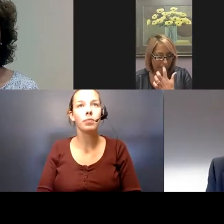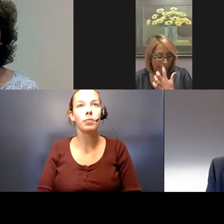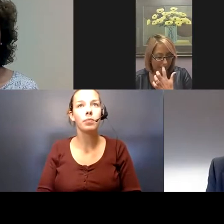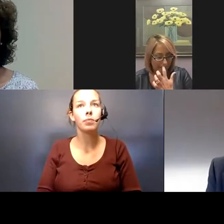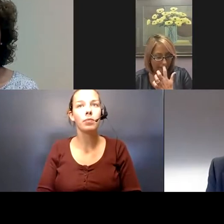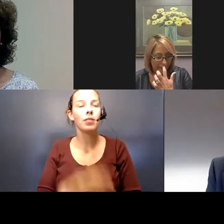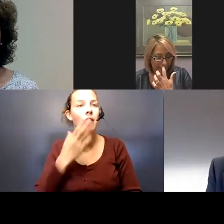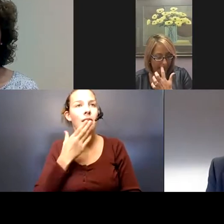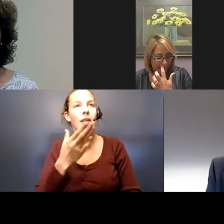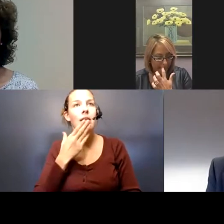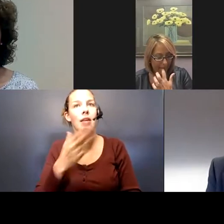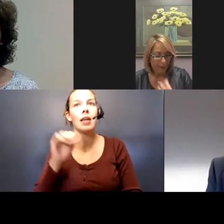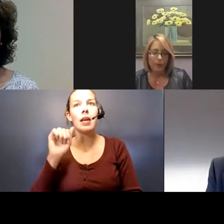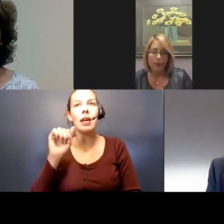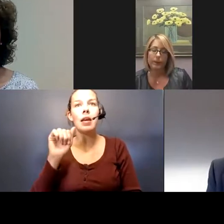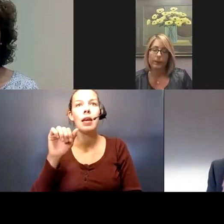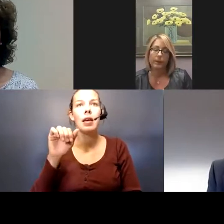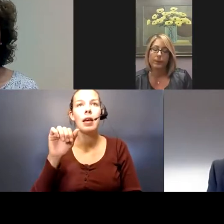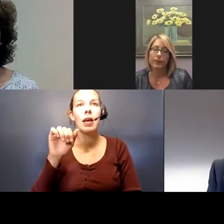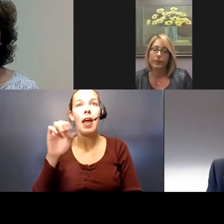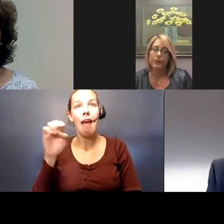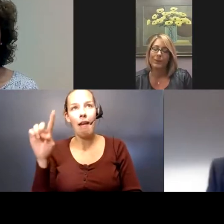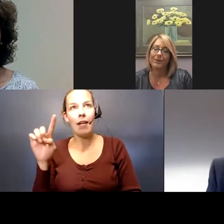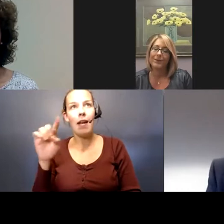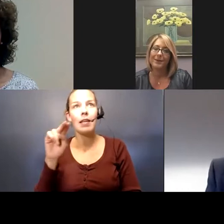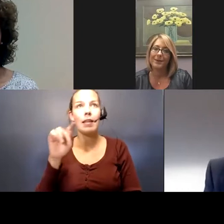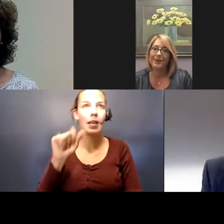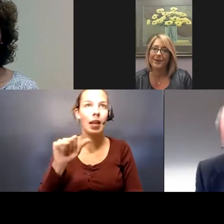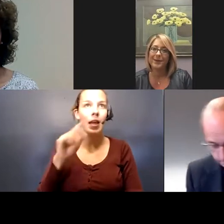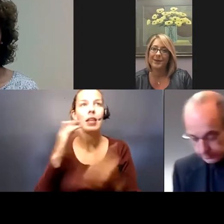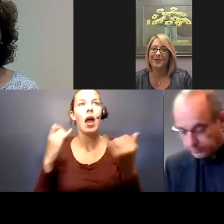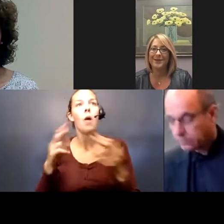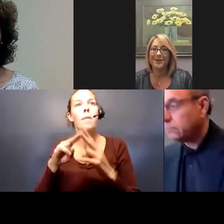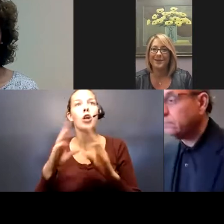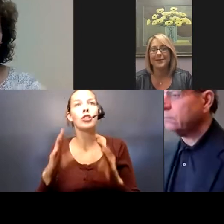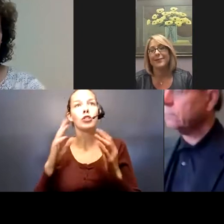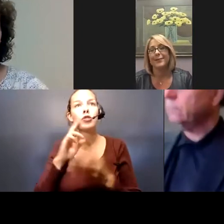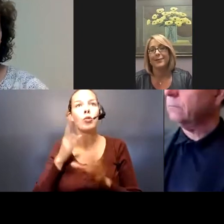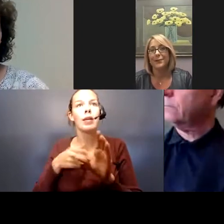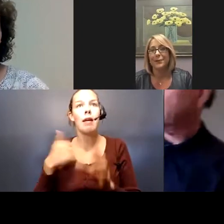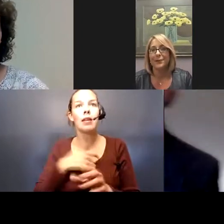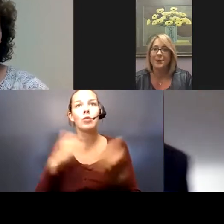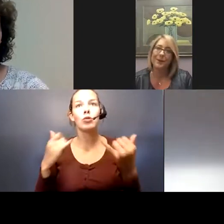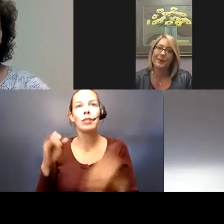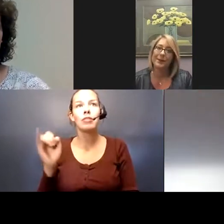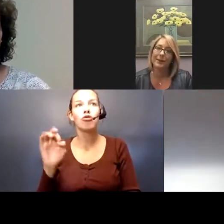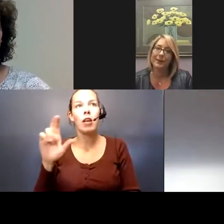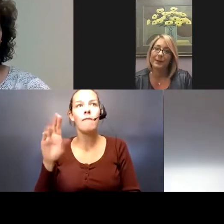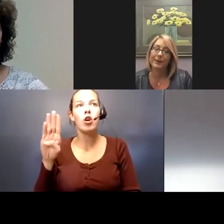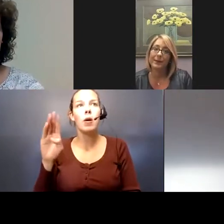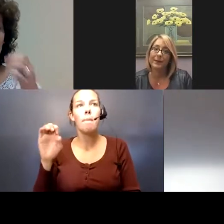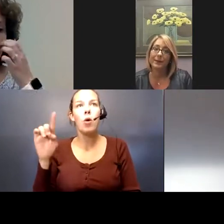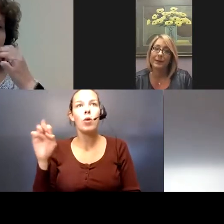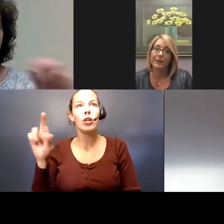Thank you, Ed and Nita. We will now hear from our partners that are joining us for today. Today, we'll start with Jennifer Boedeker with St. Ambrose University.